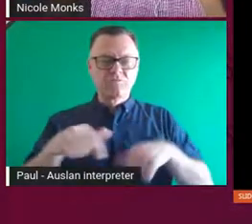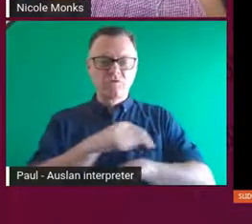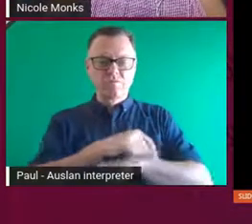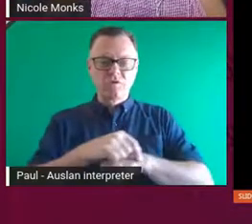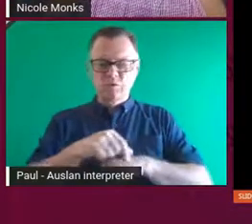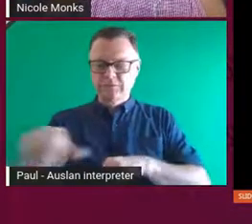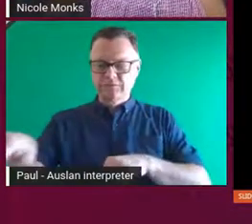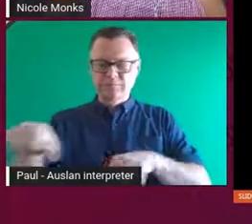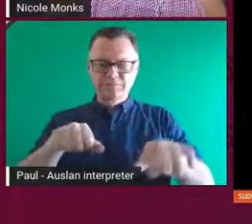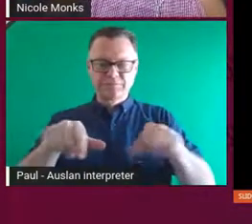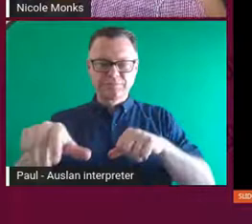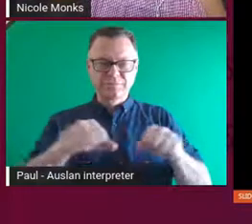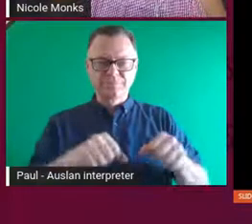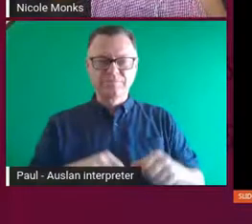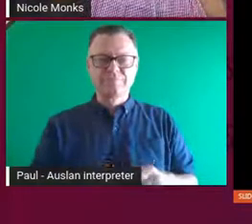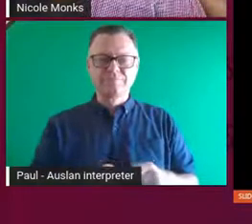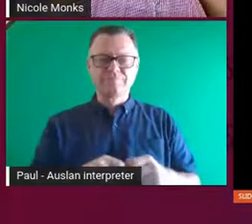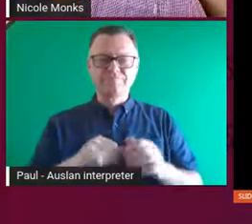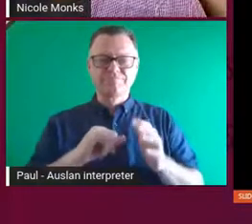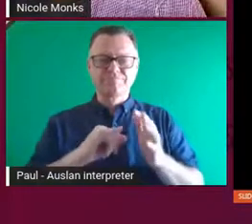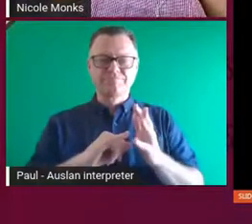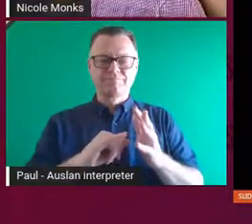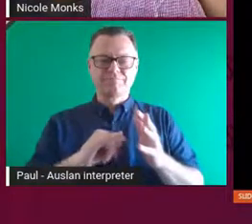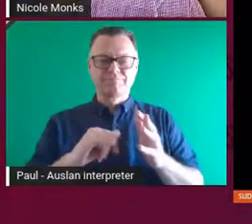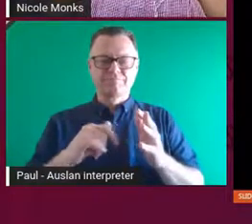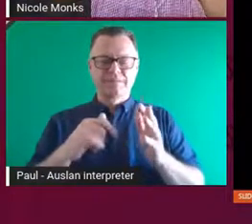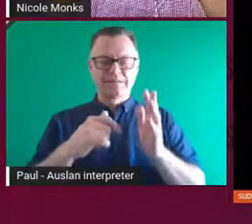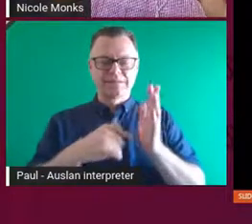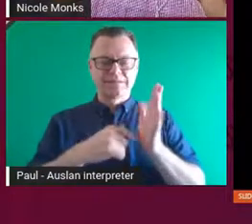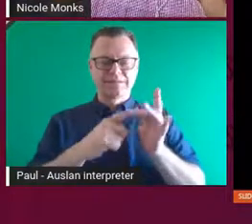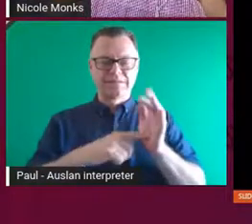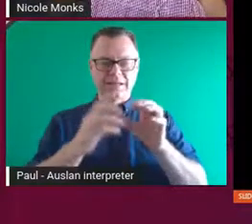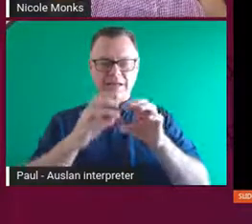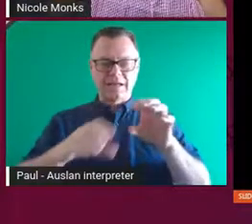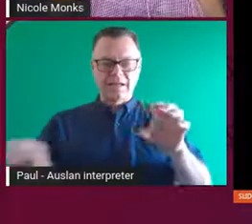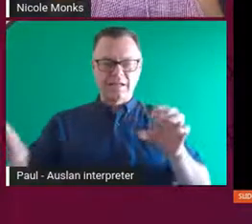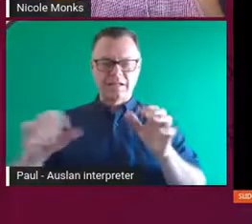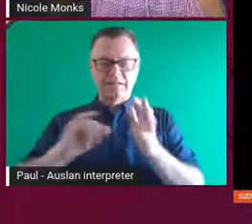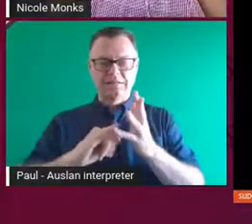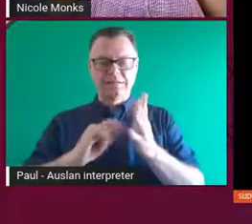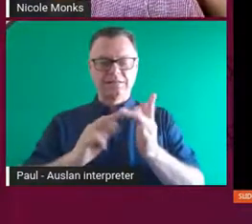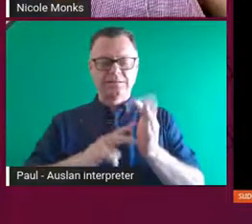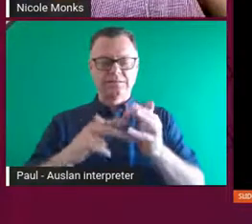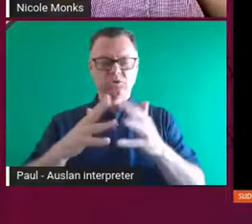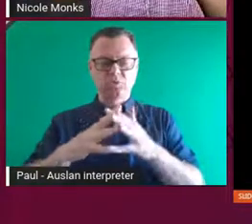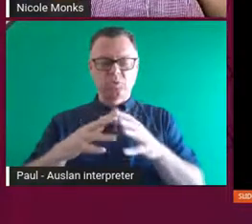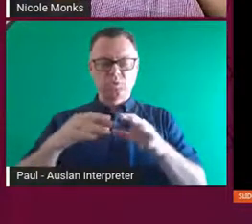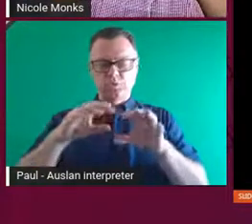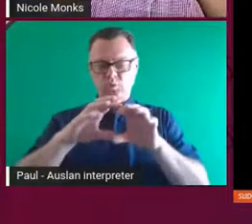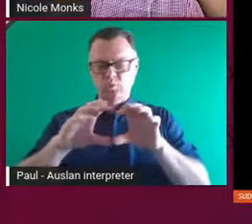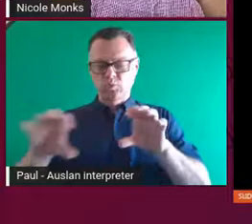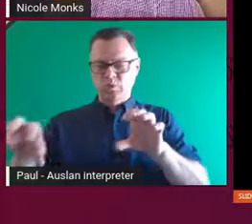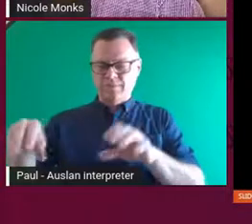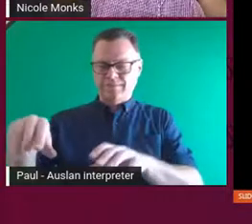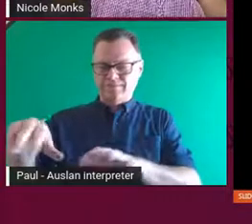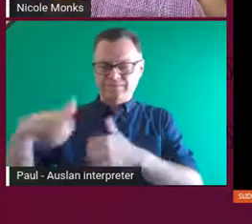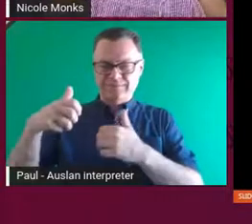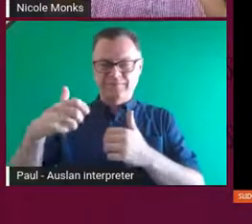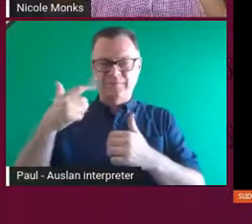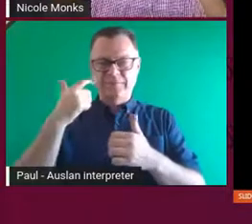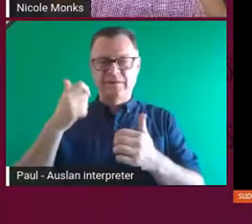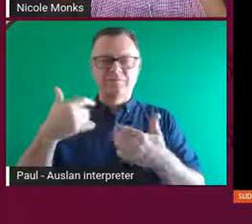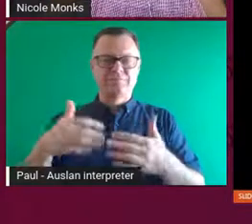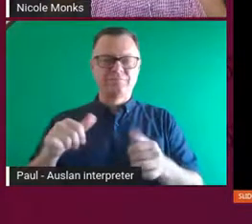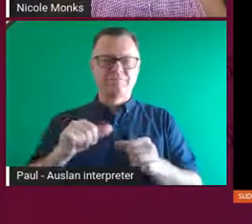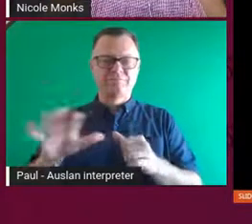and I collected the sinew out of the tail and I used that as well, which was an amazing material. I found that to be